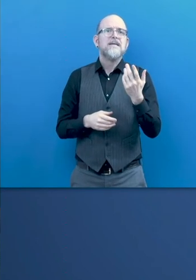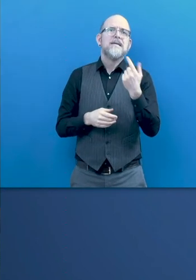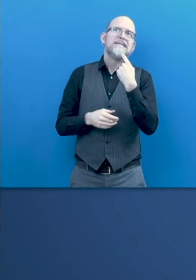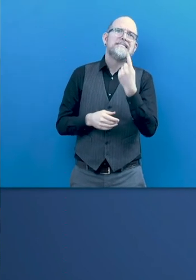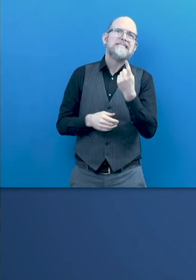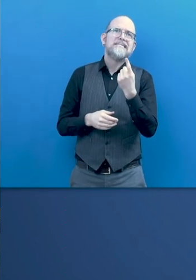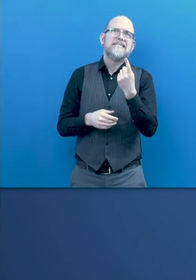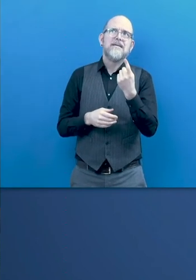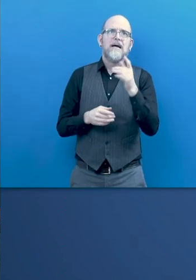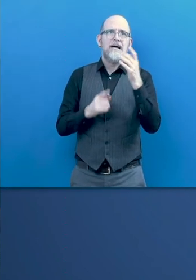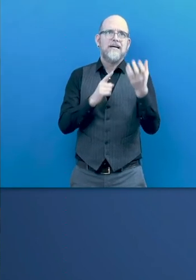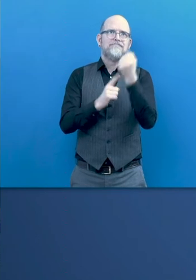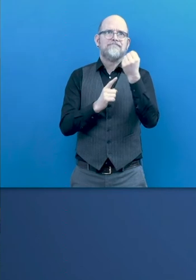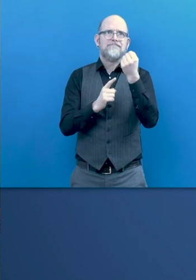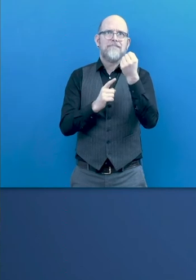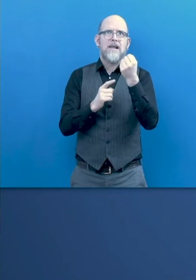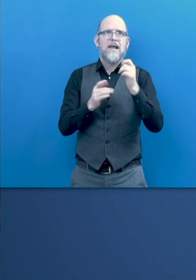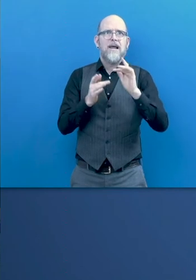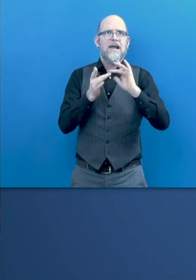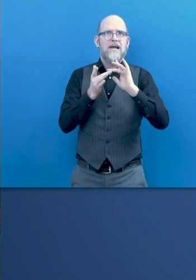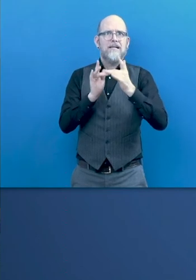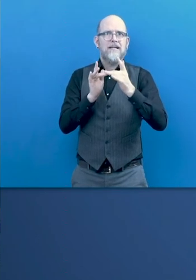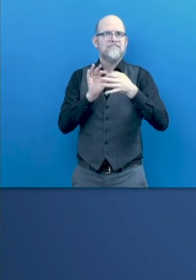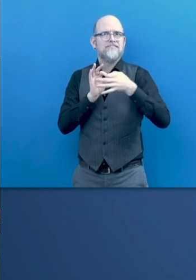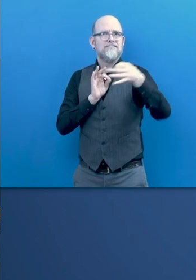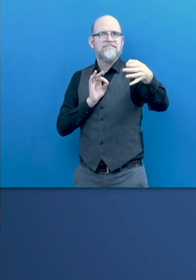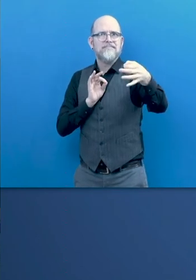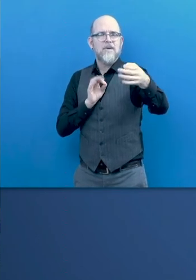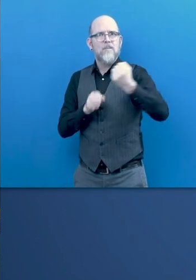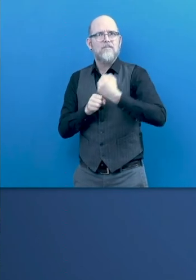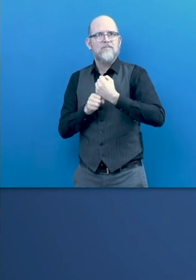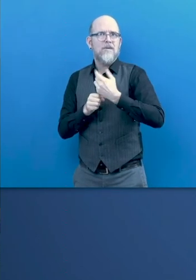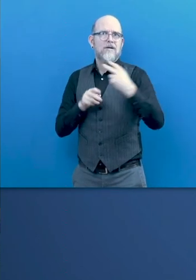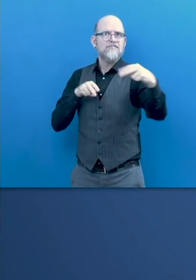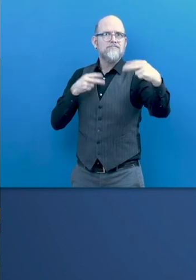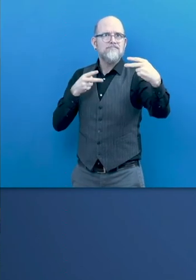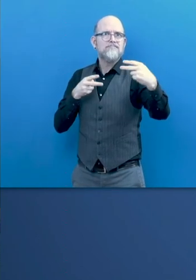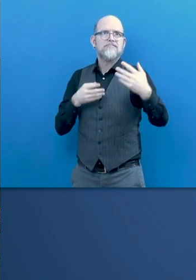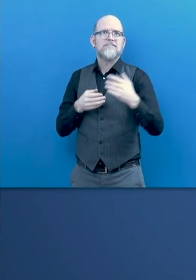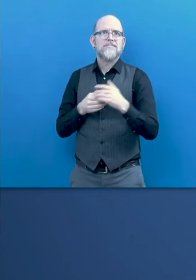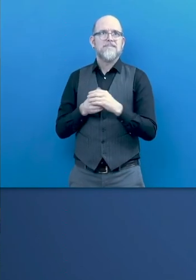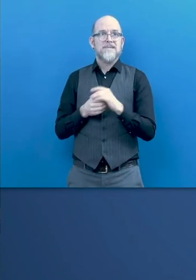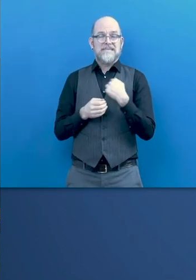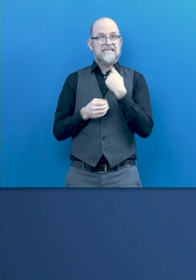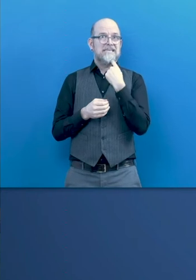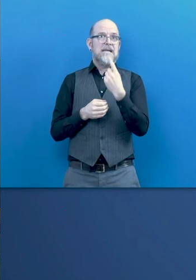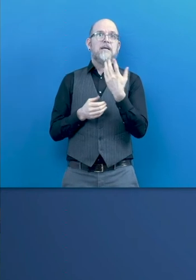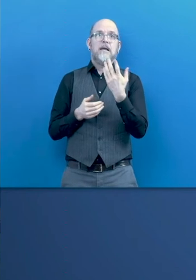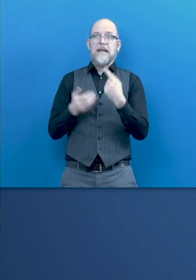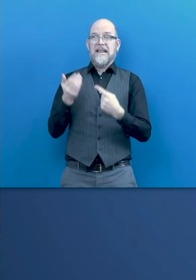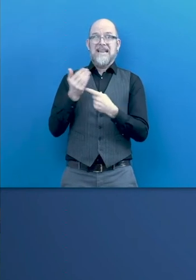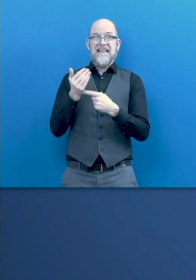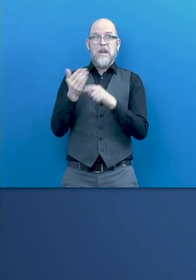able, it's no less true that if technology is not accessible from the beginning of